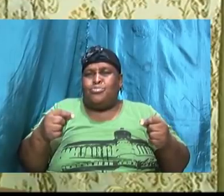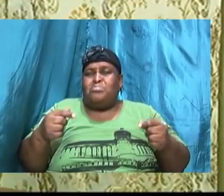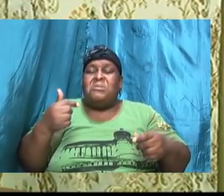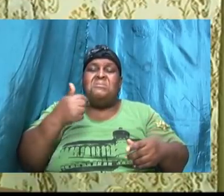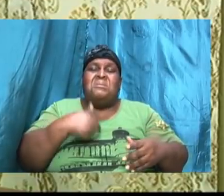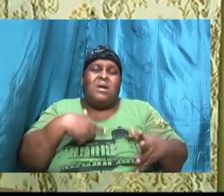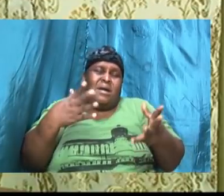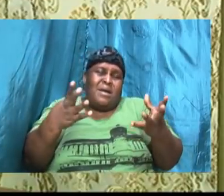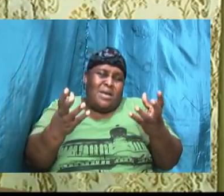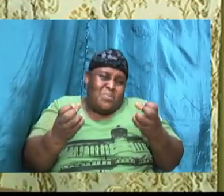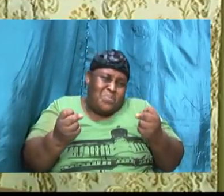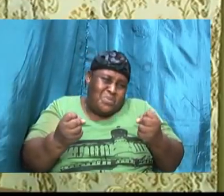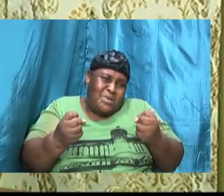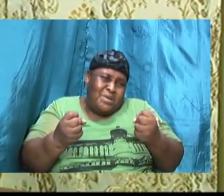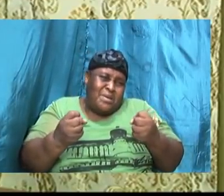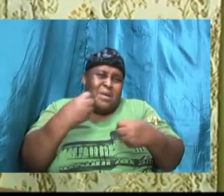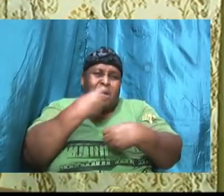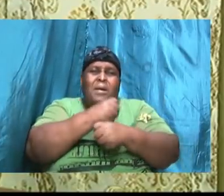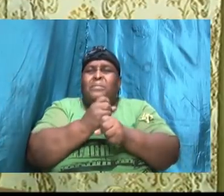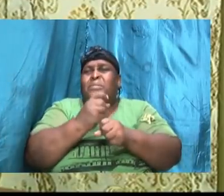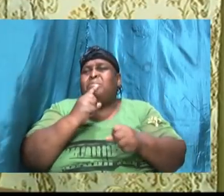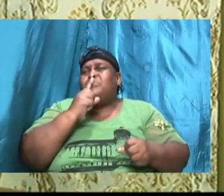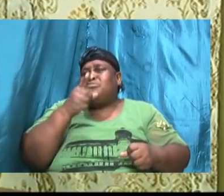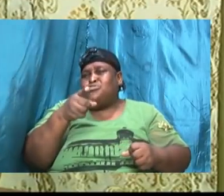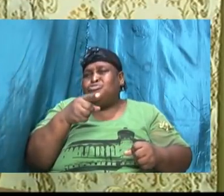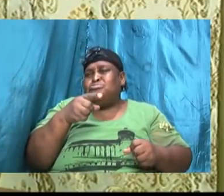that I am in your will.